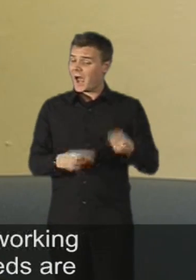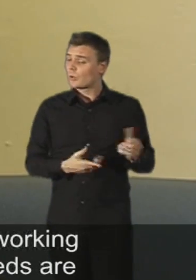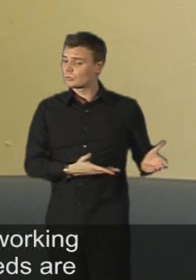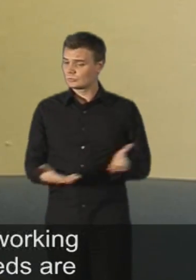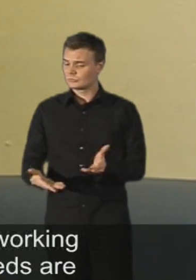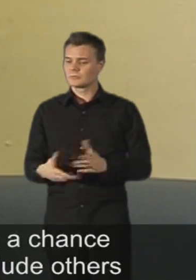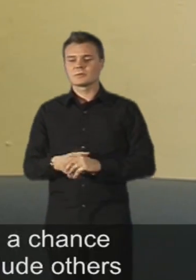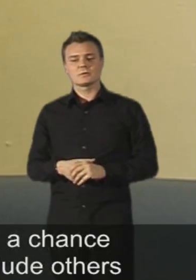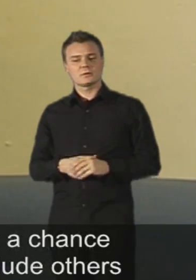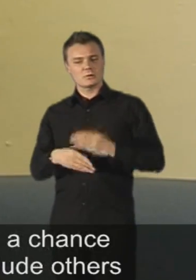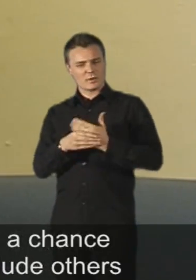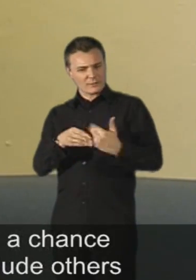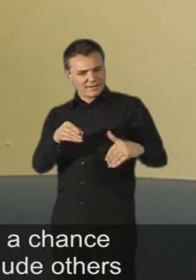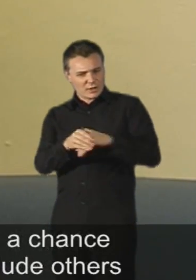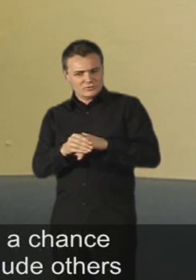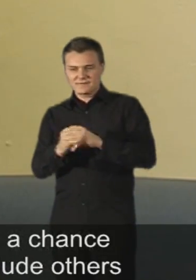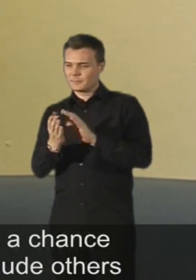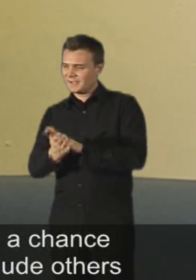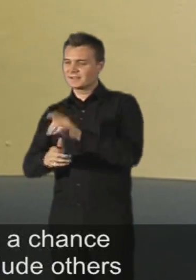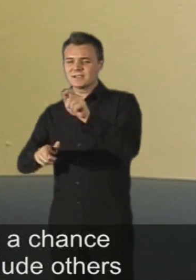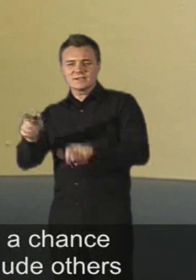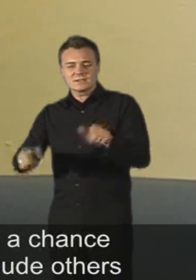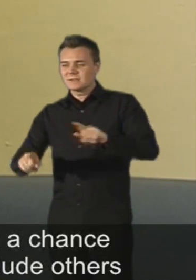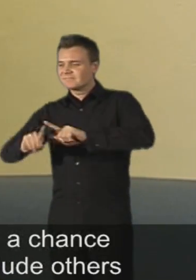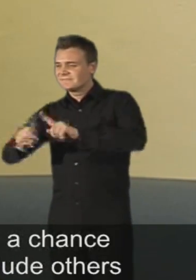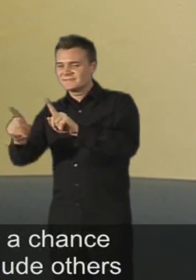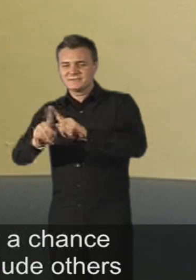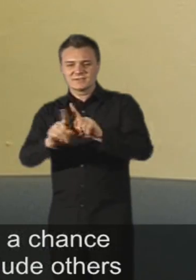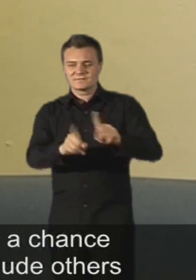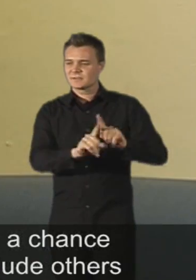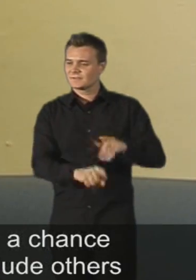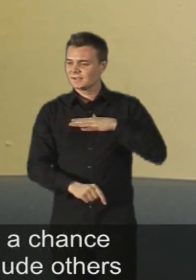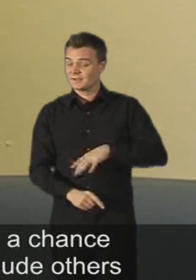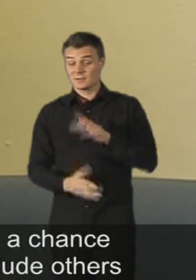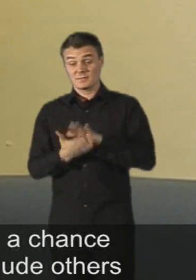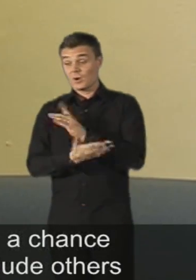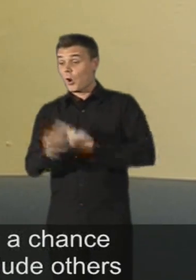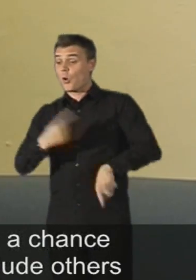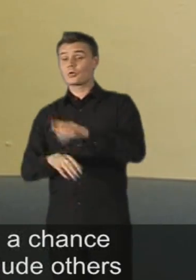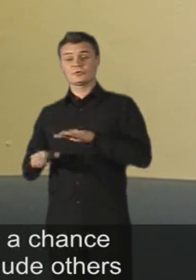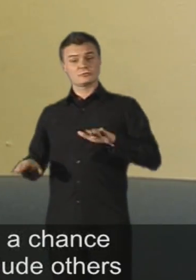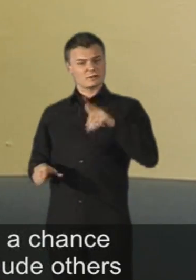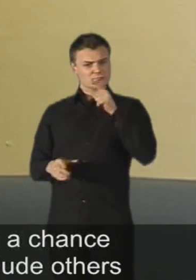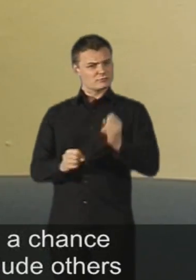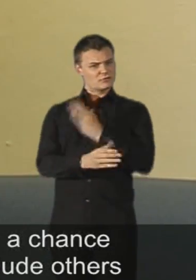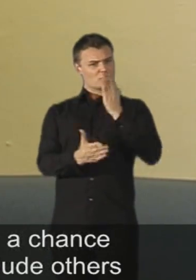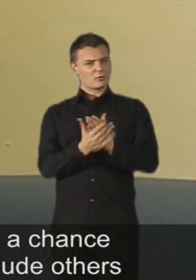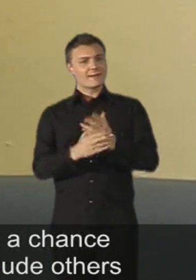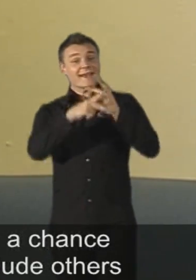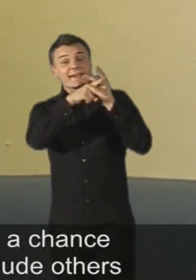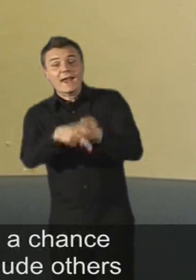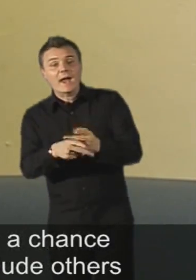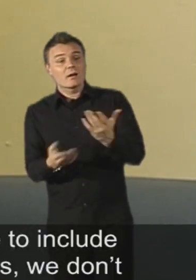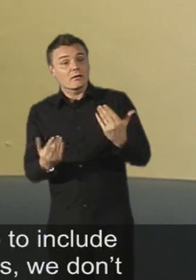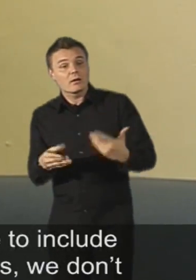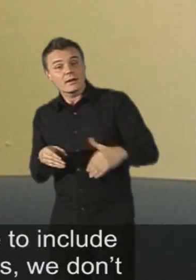with a number of children whose needs are very, very different, offers all children a chance to, you know, genuinely try and care for and include